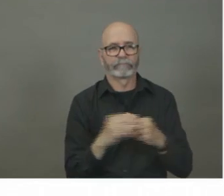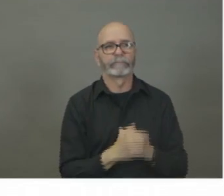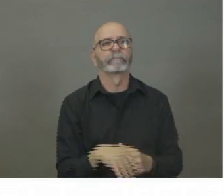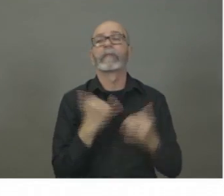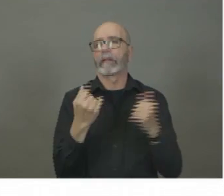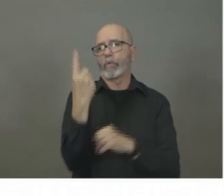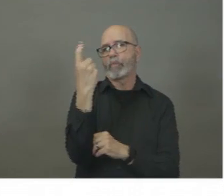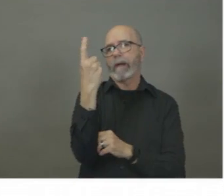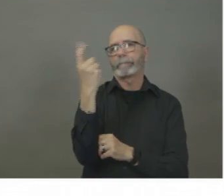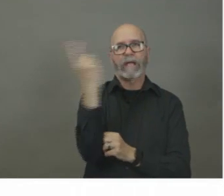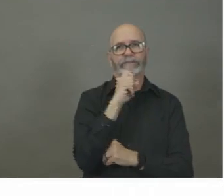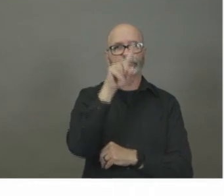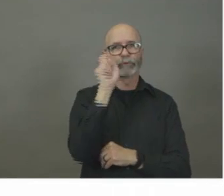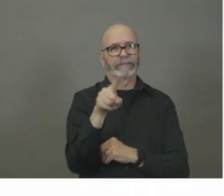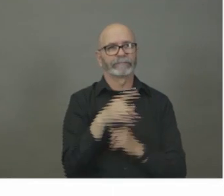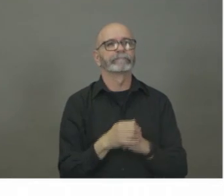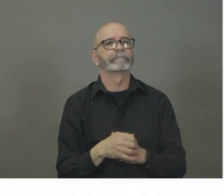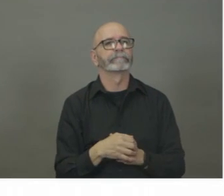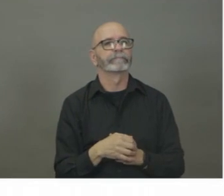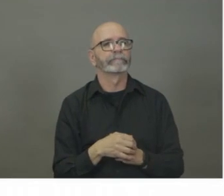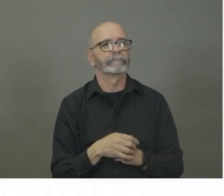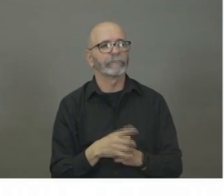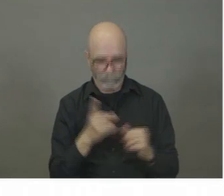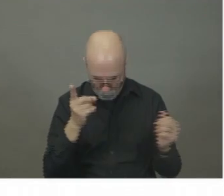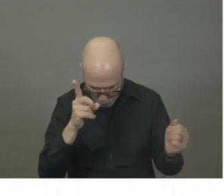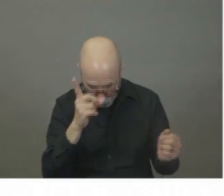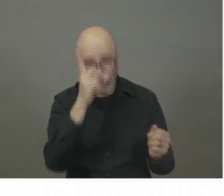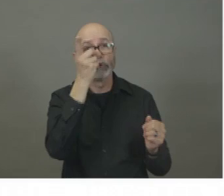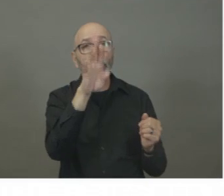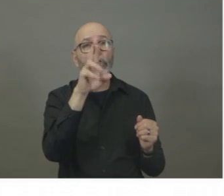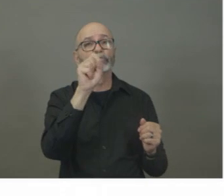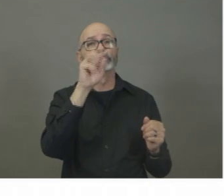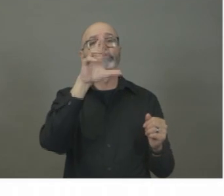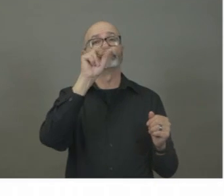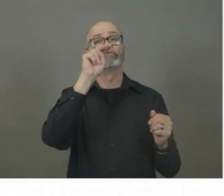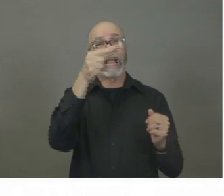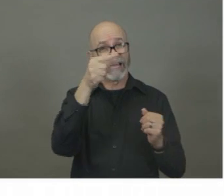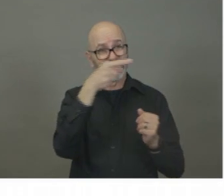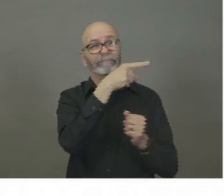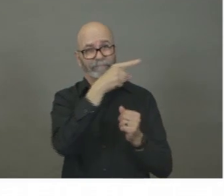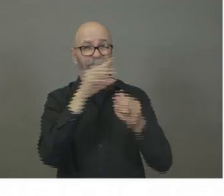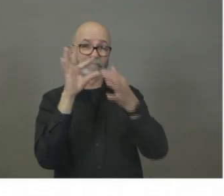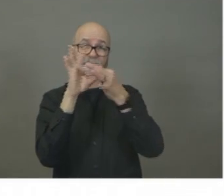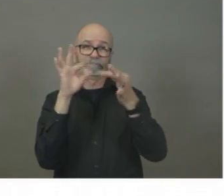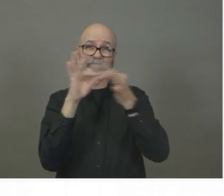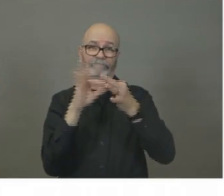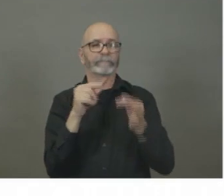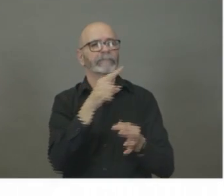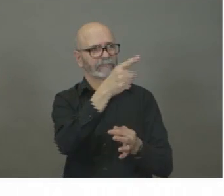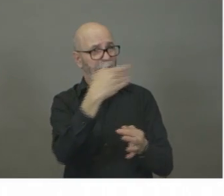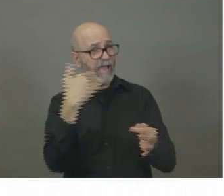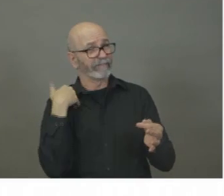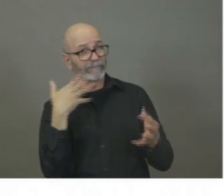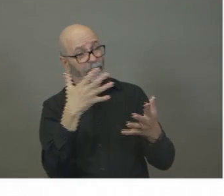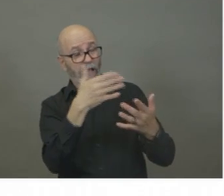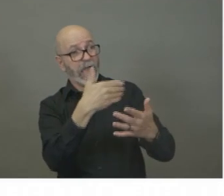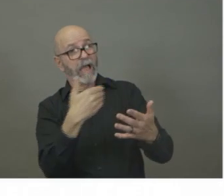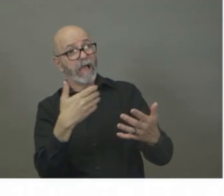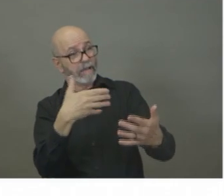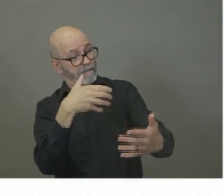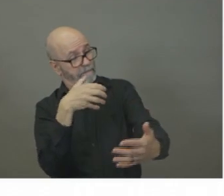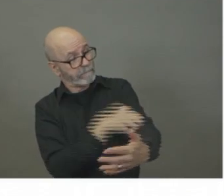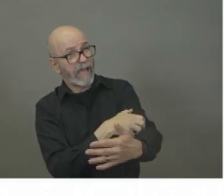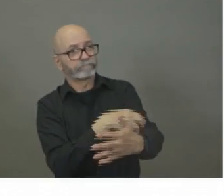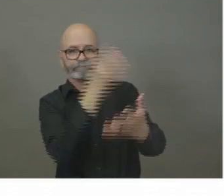Strang, you said, uh, you're asking people to do this, but you have power under the... Health Protection Act. What is that?